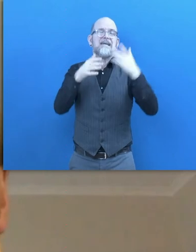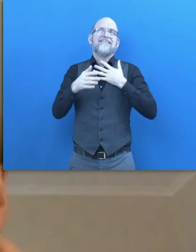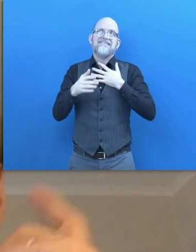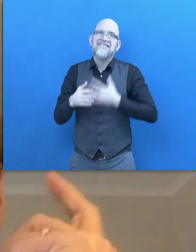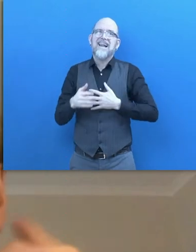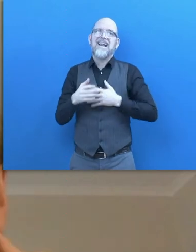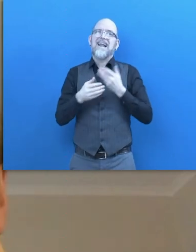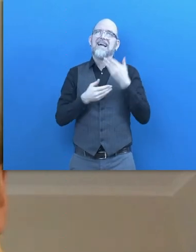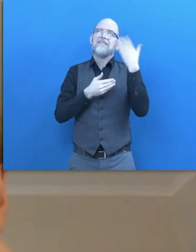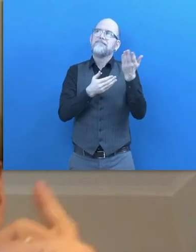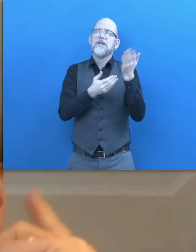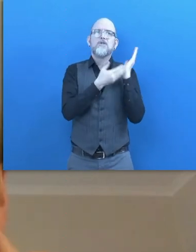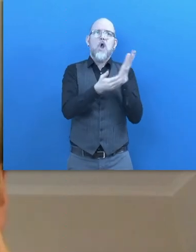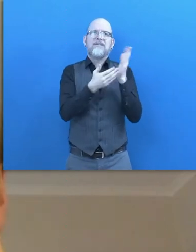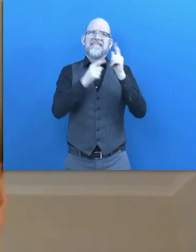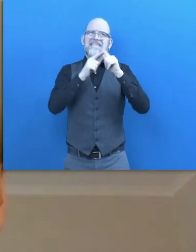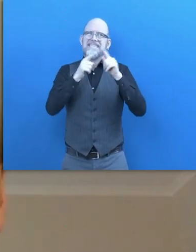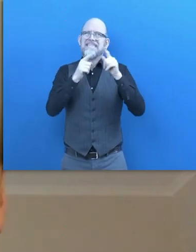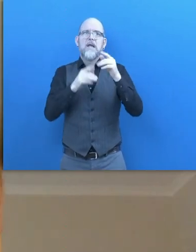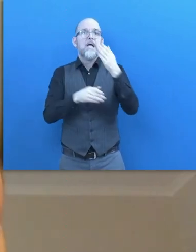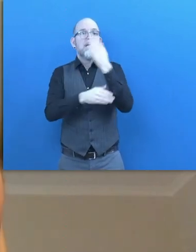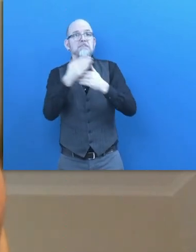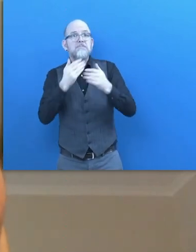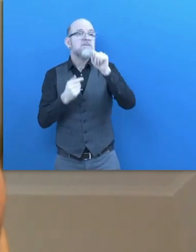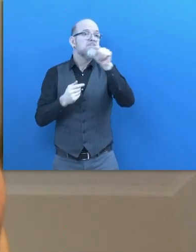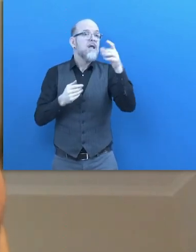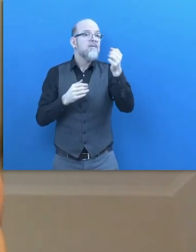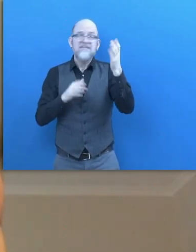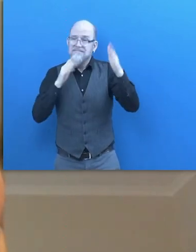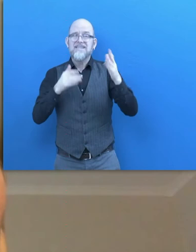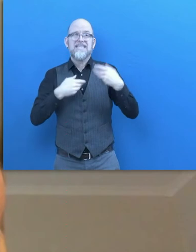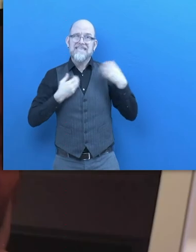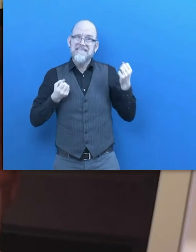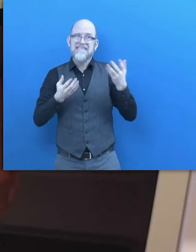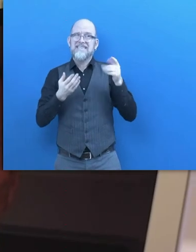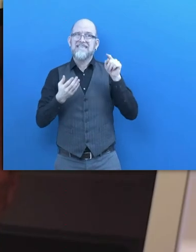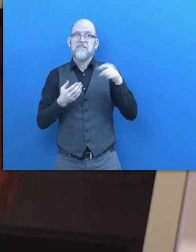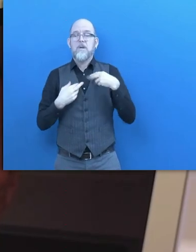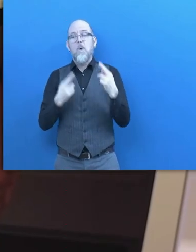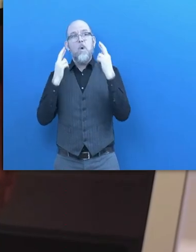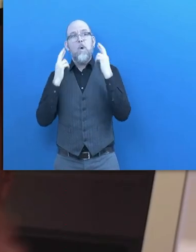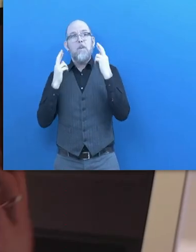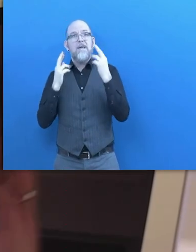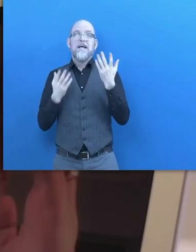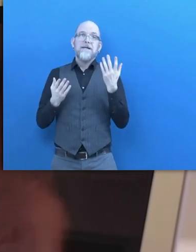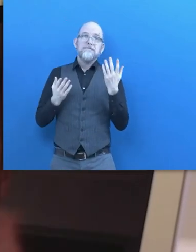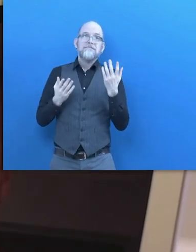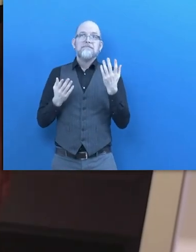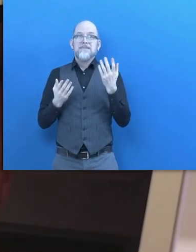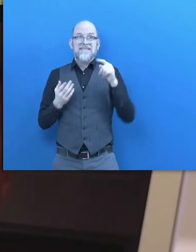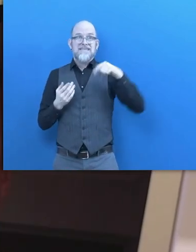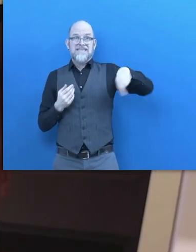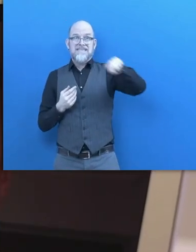who has a problem and who is affected by a disability. Hopefully, at least the information